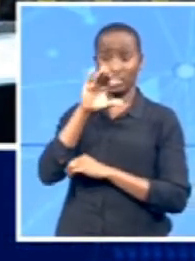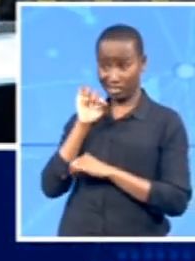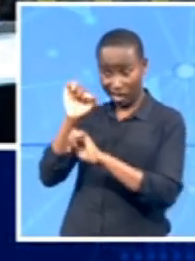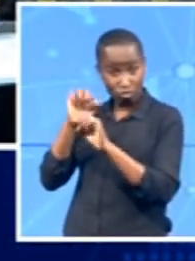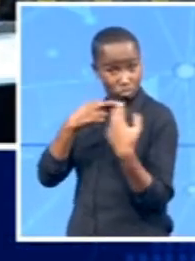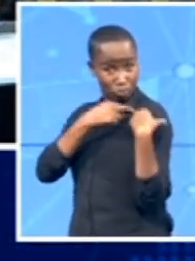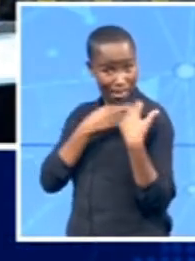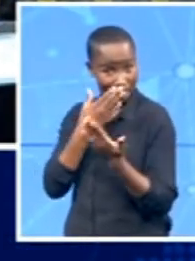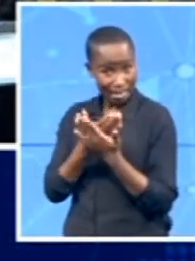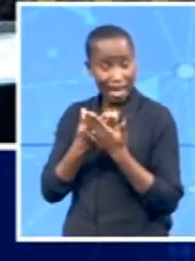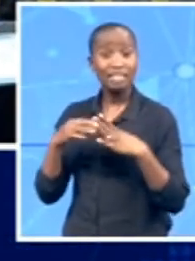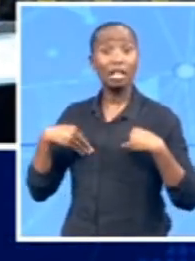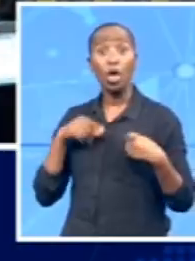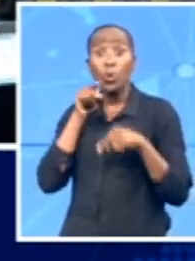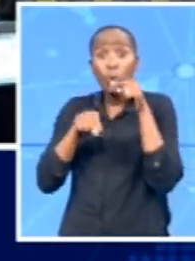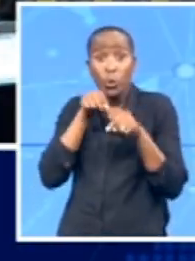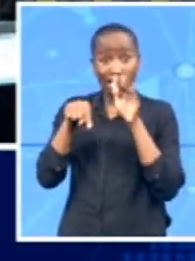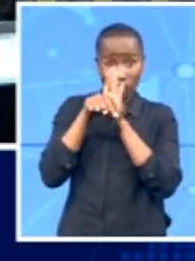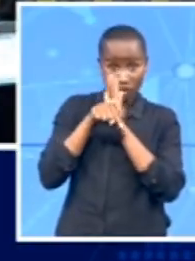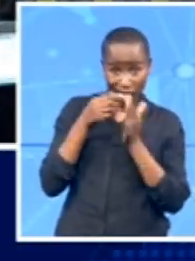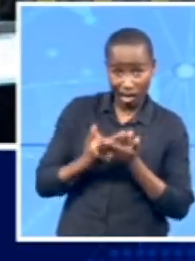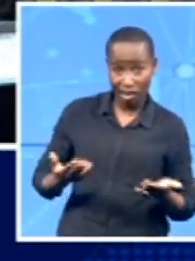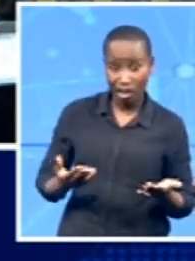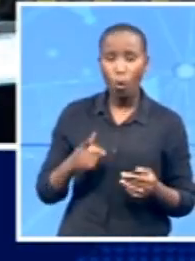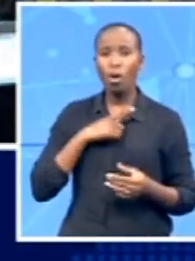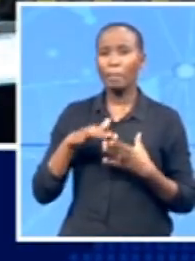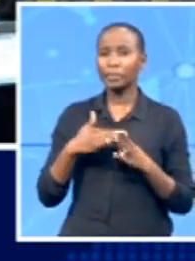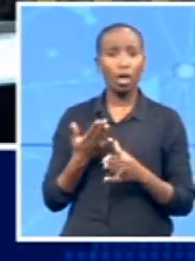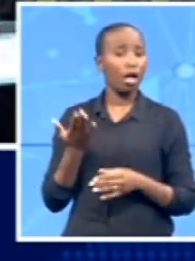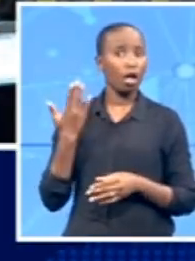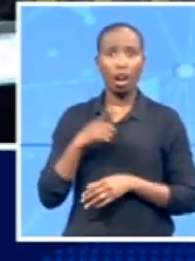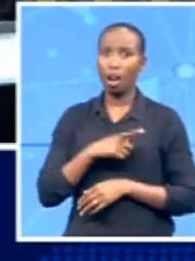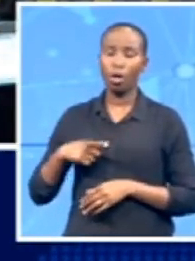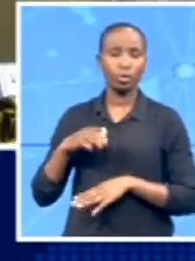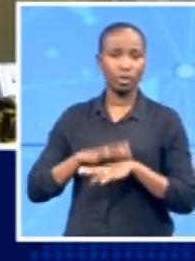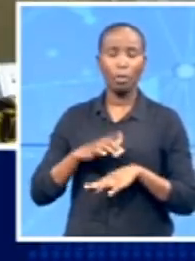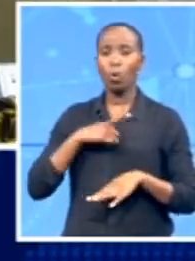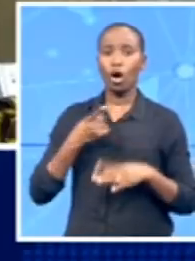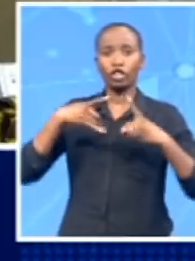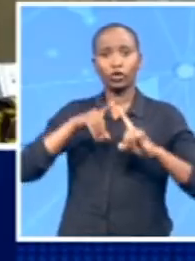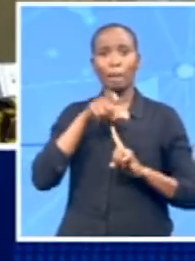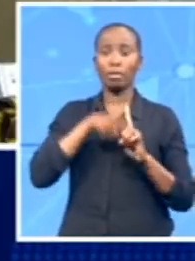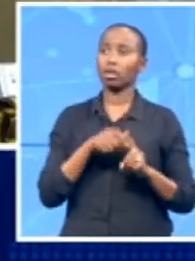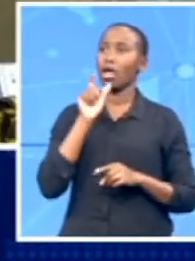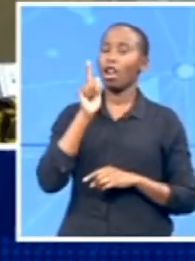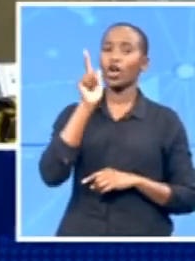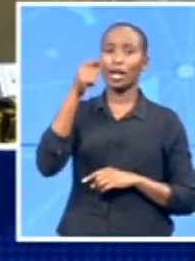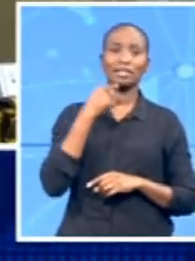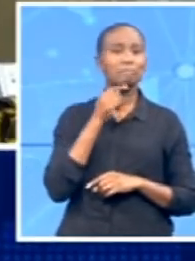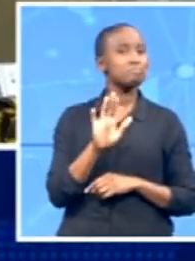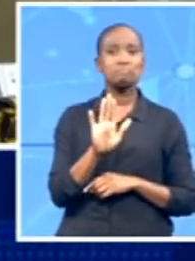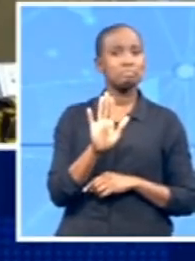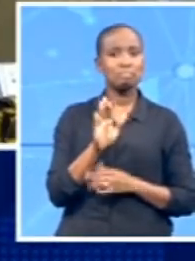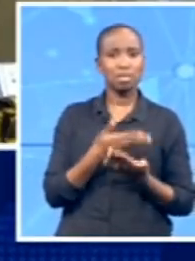to the candidate for such a long time? It was six hours before the chair finally said, you know, let's expunge these. And, you know, these